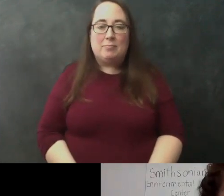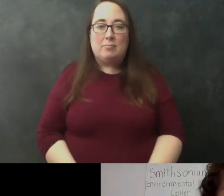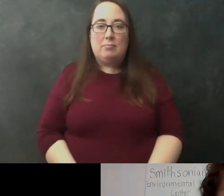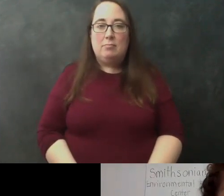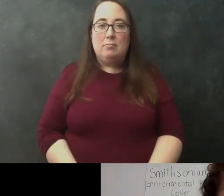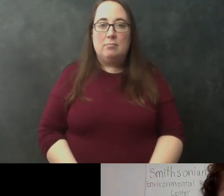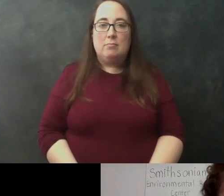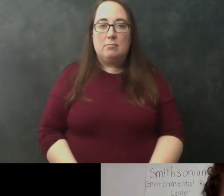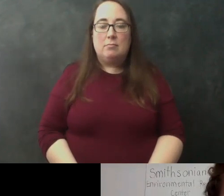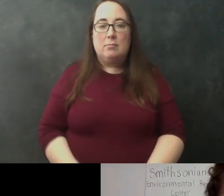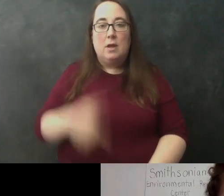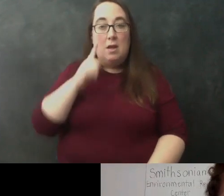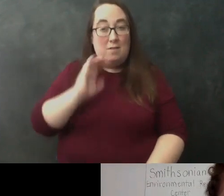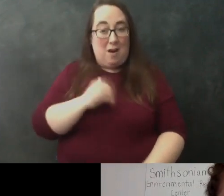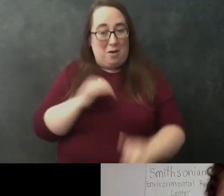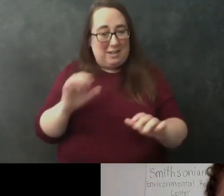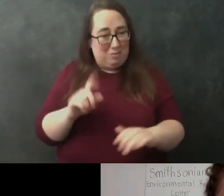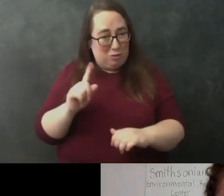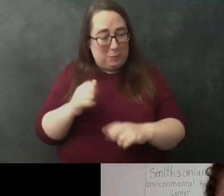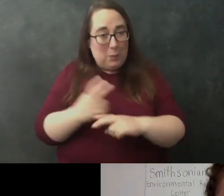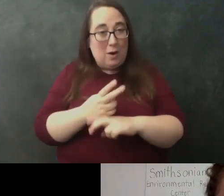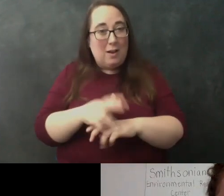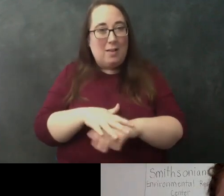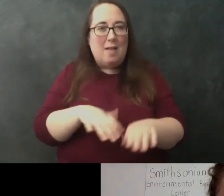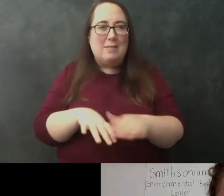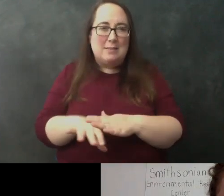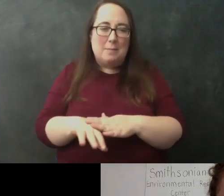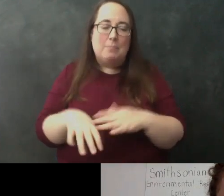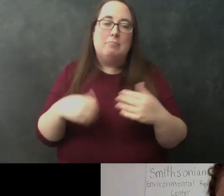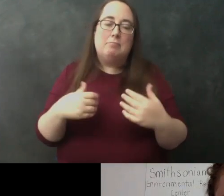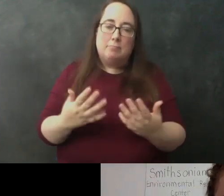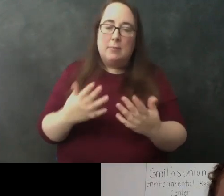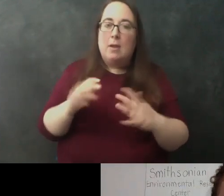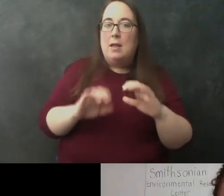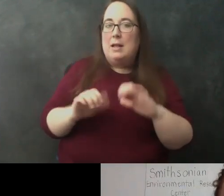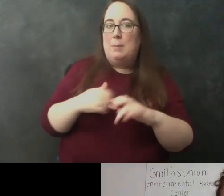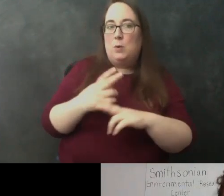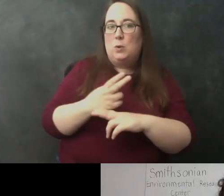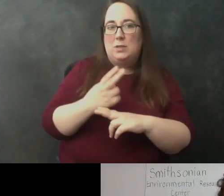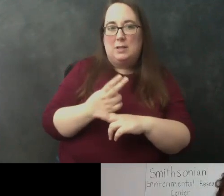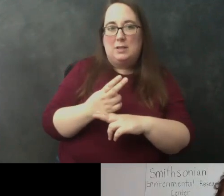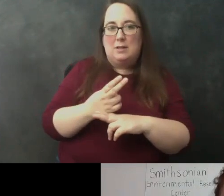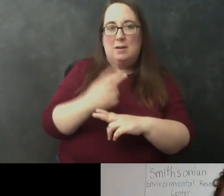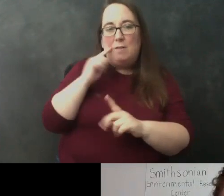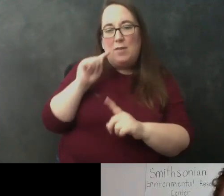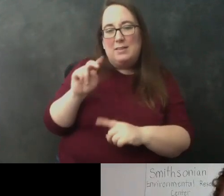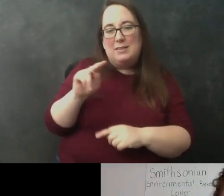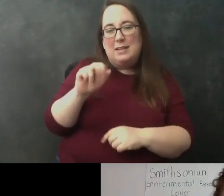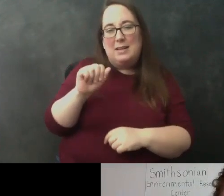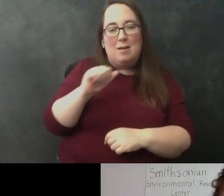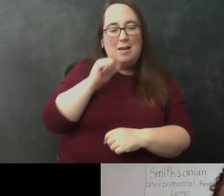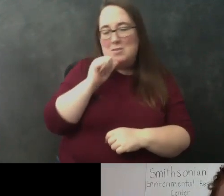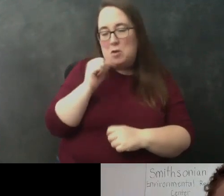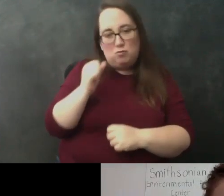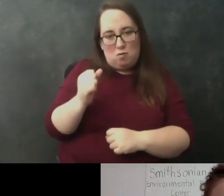our activity here should we have been wearing gloves well so the chemicals that we're using are um for this dna extraction are not as strong